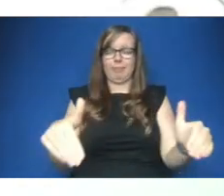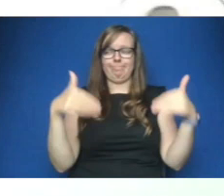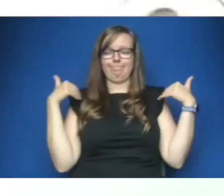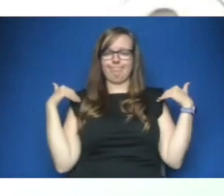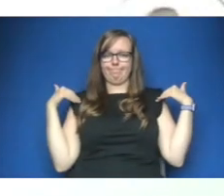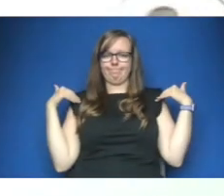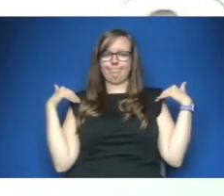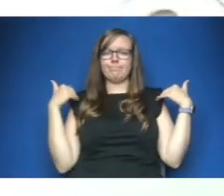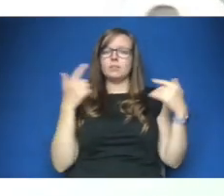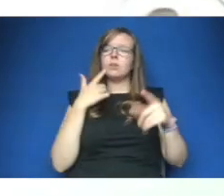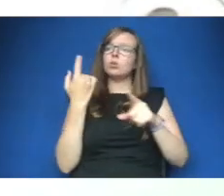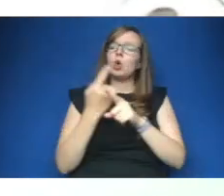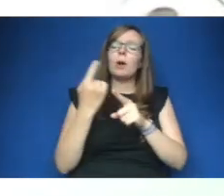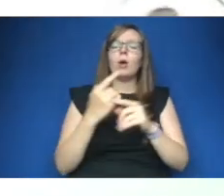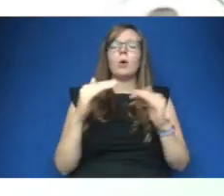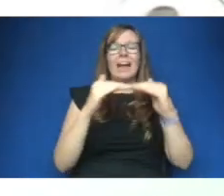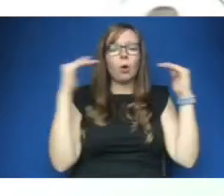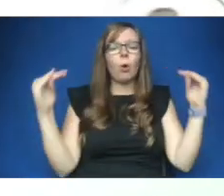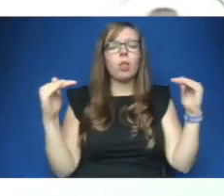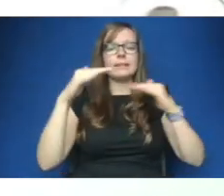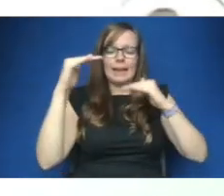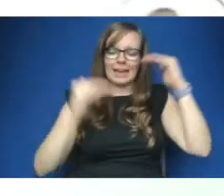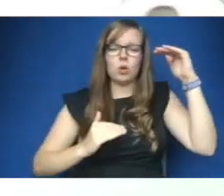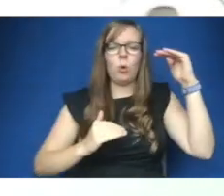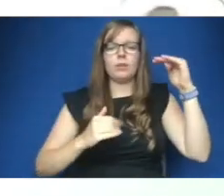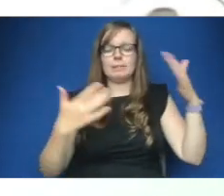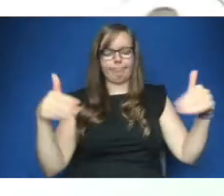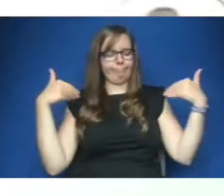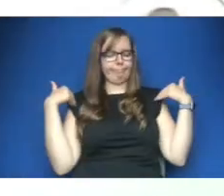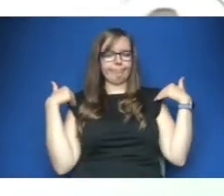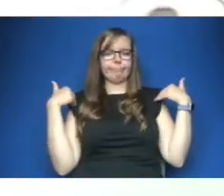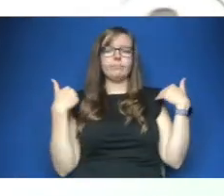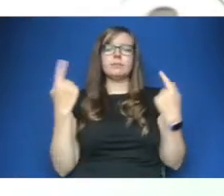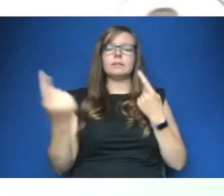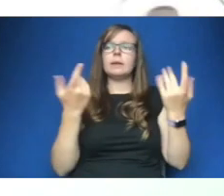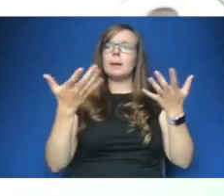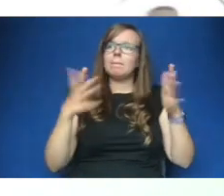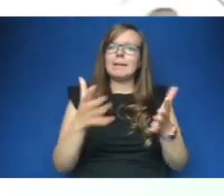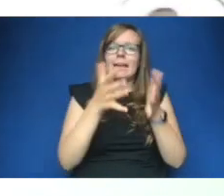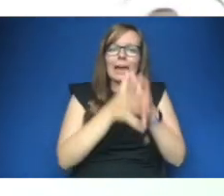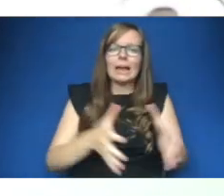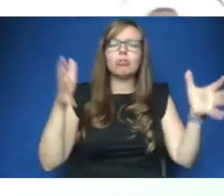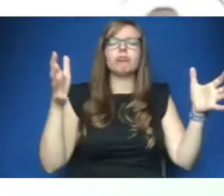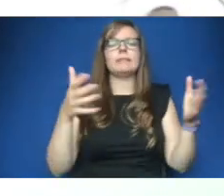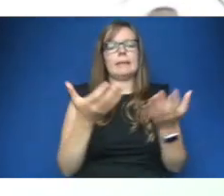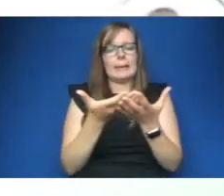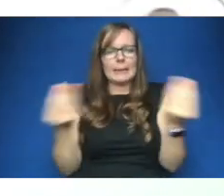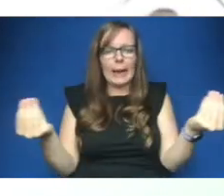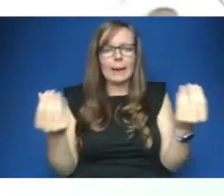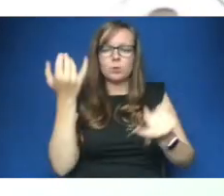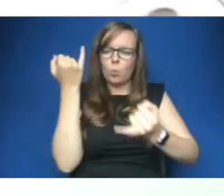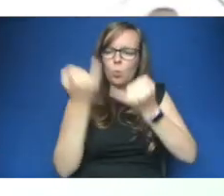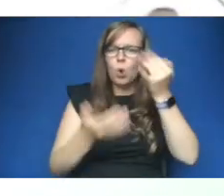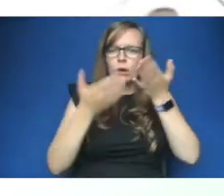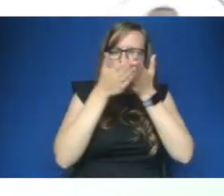qualities and inequalities and they've been increasing gaps are getting bigger wider and wider and more and more